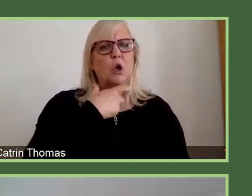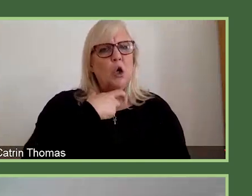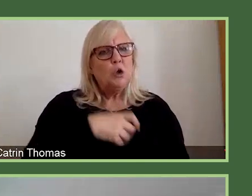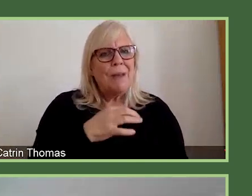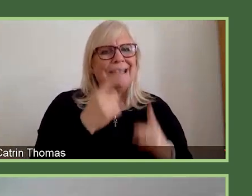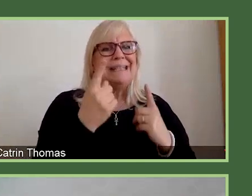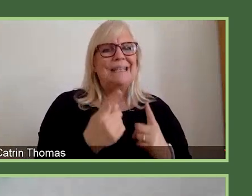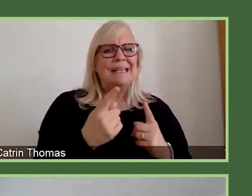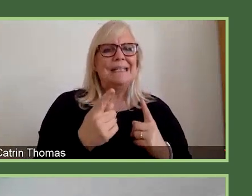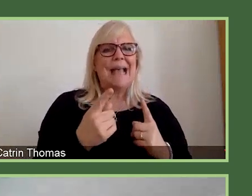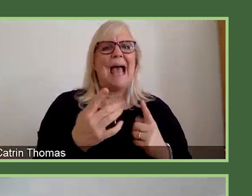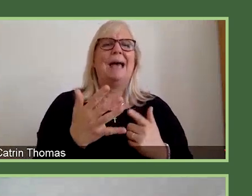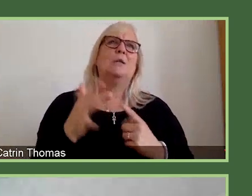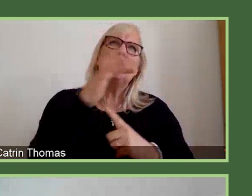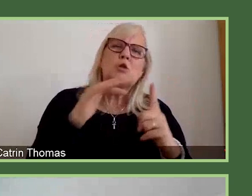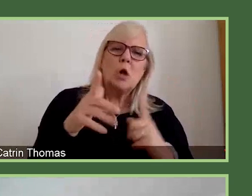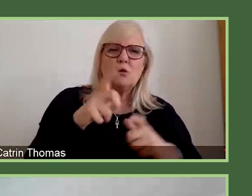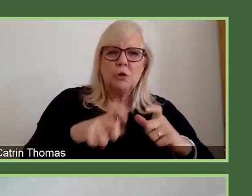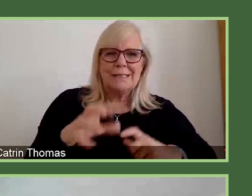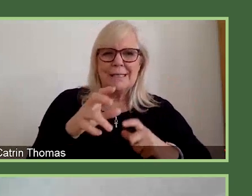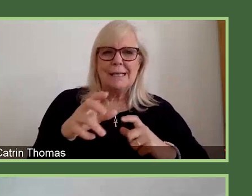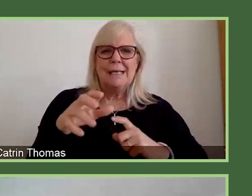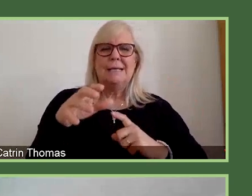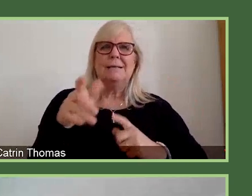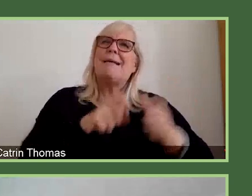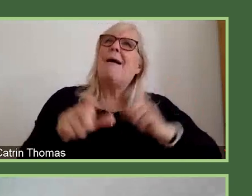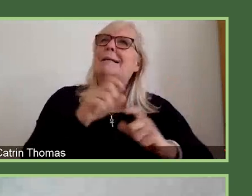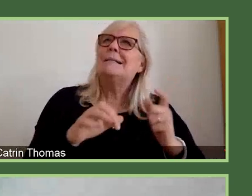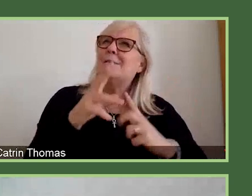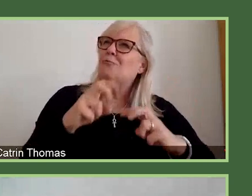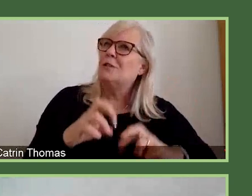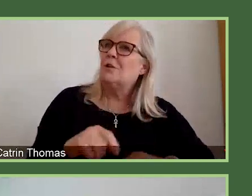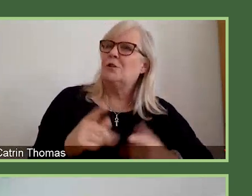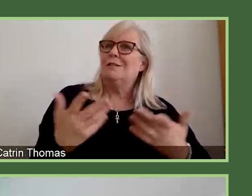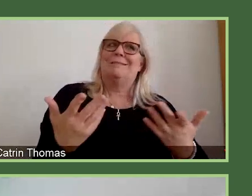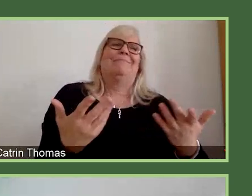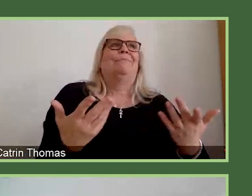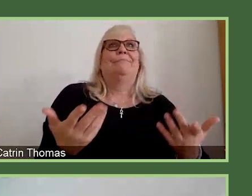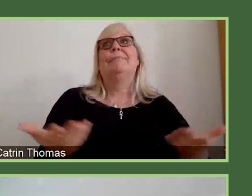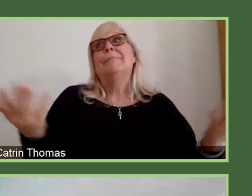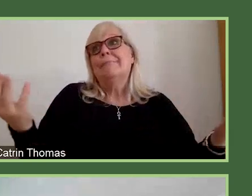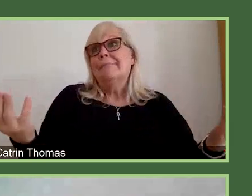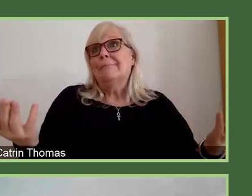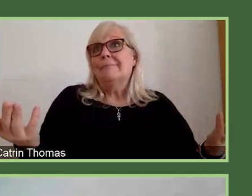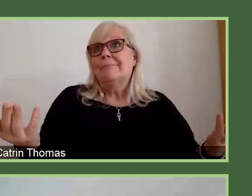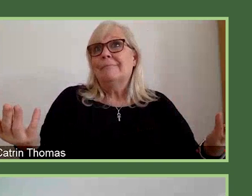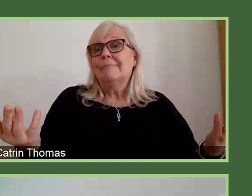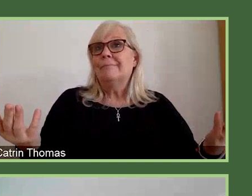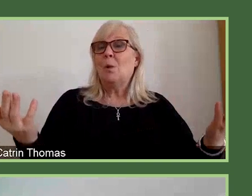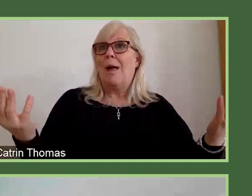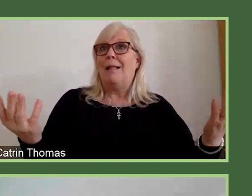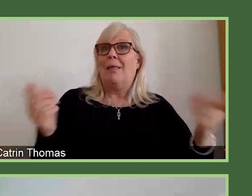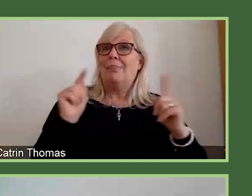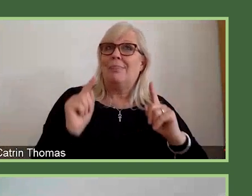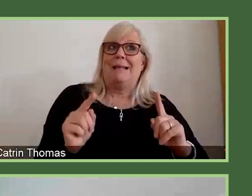The short answer to this is because that's what we've always done. We've looked at this and we've looked at actually all of the